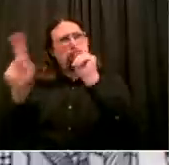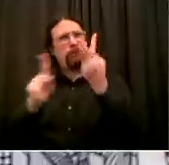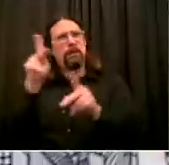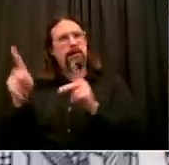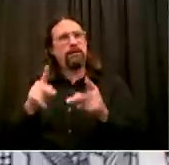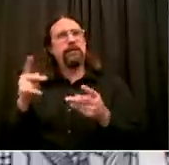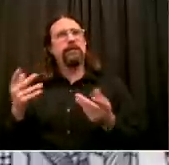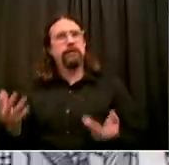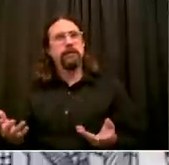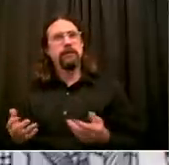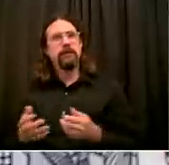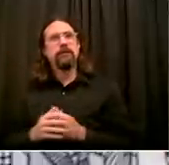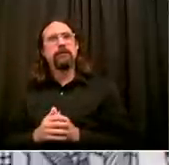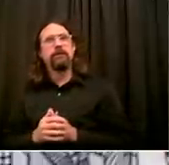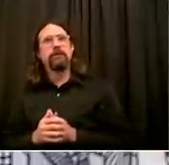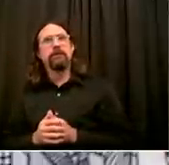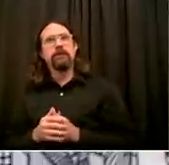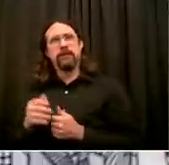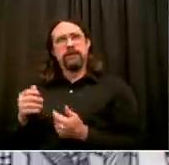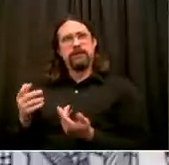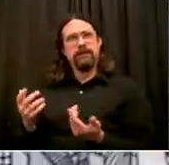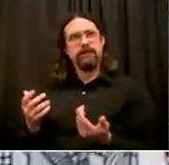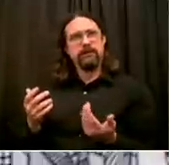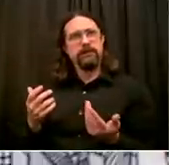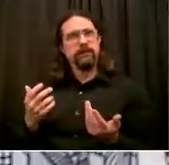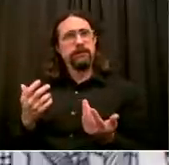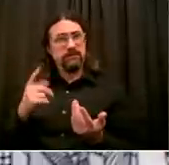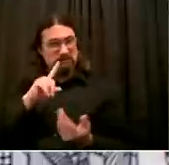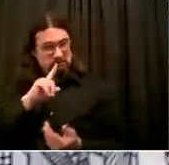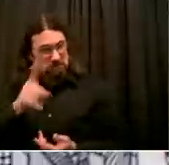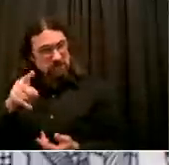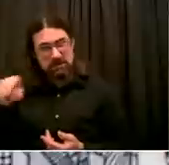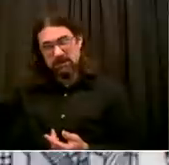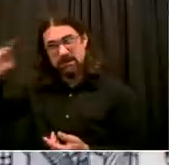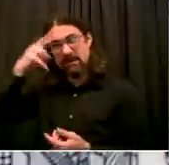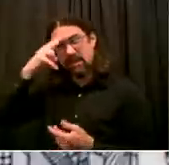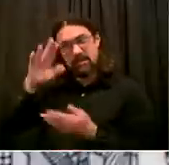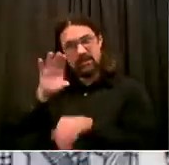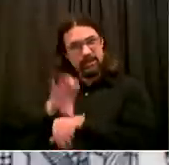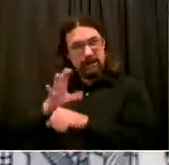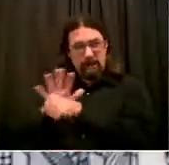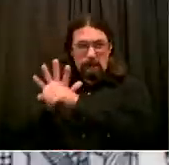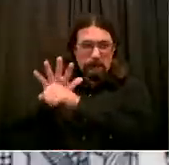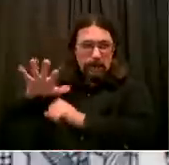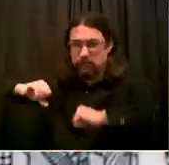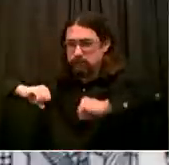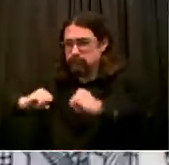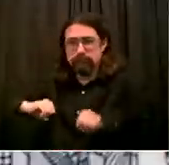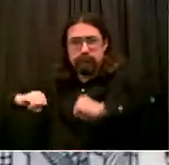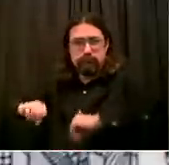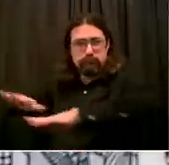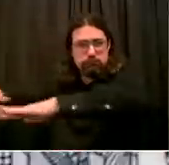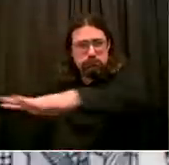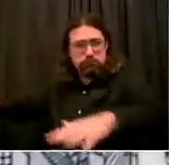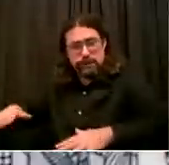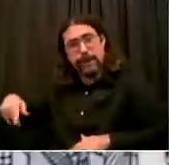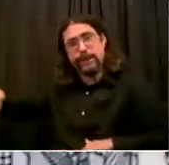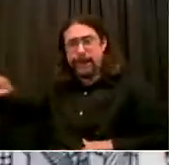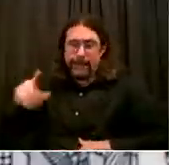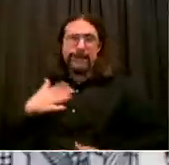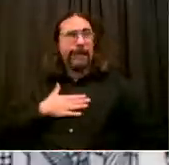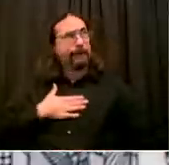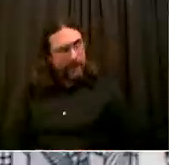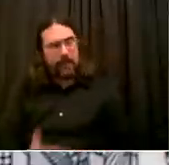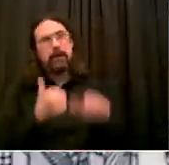to go back to that? And unfortunately, we're seeing around the country, we're seeing around Europe, they have, lo and behold, unfortunately, gone all the way back